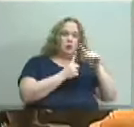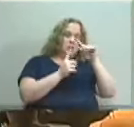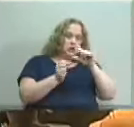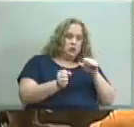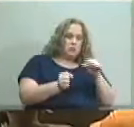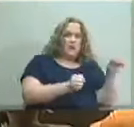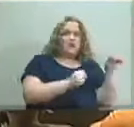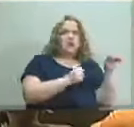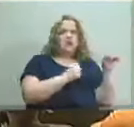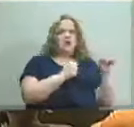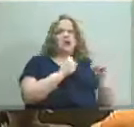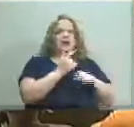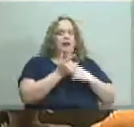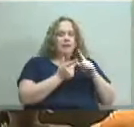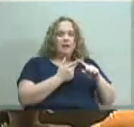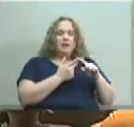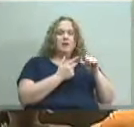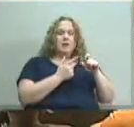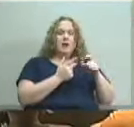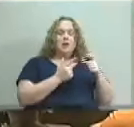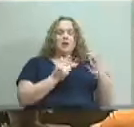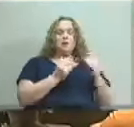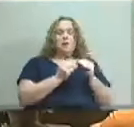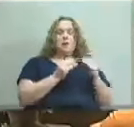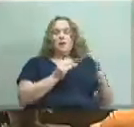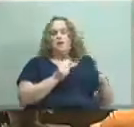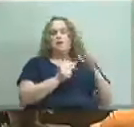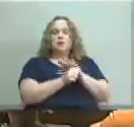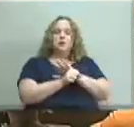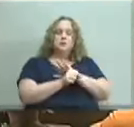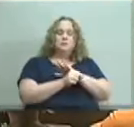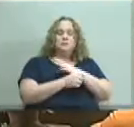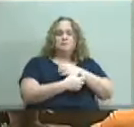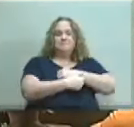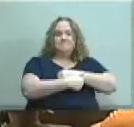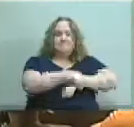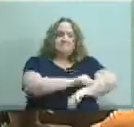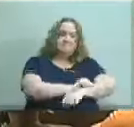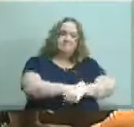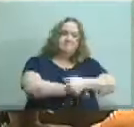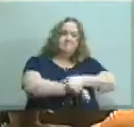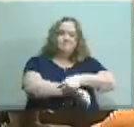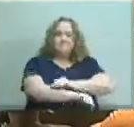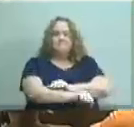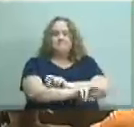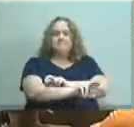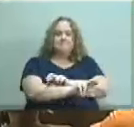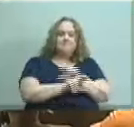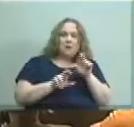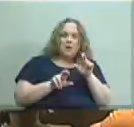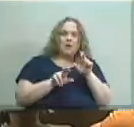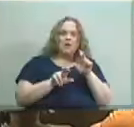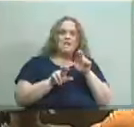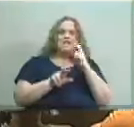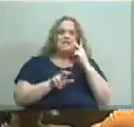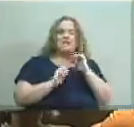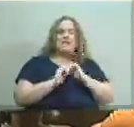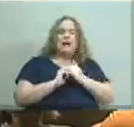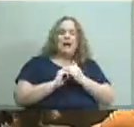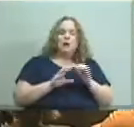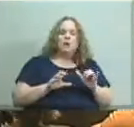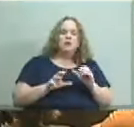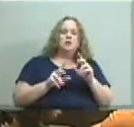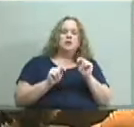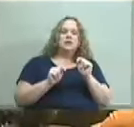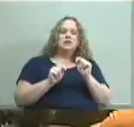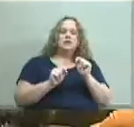come back in a you know more full-throated way and really look at the um at the how to do it so is that well i